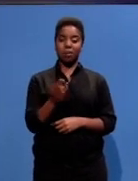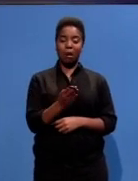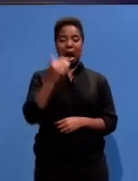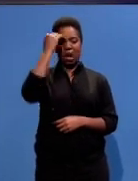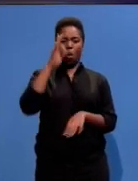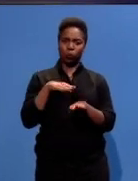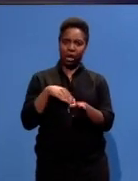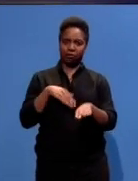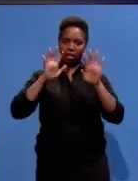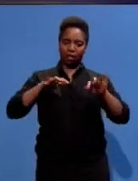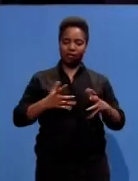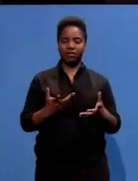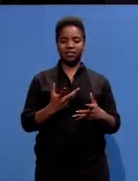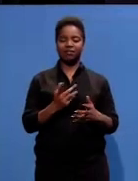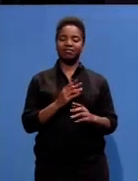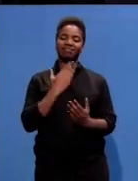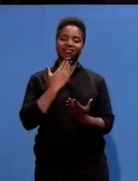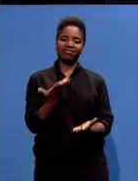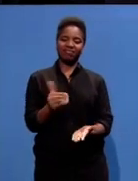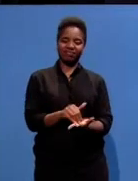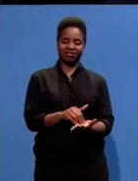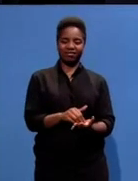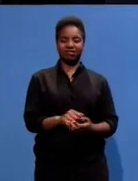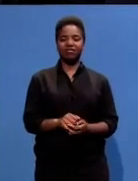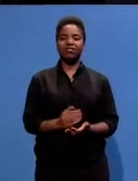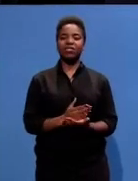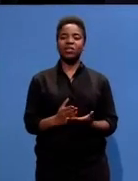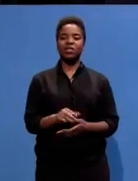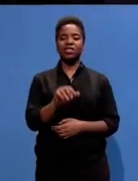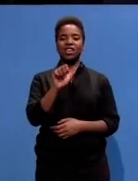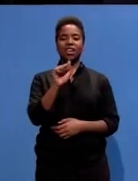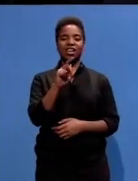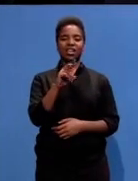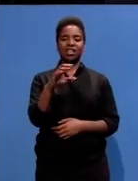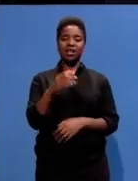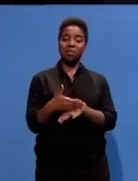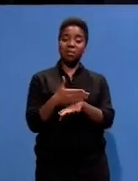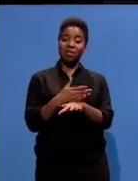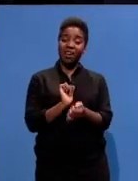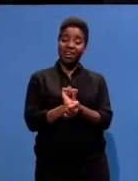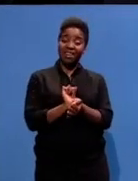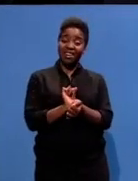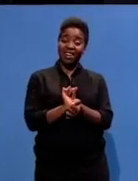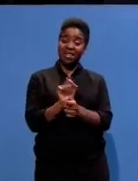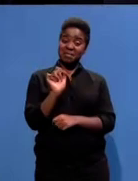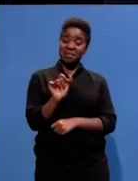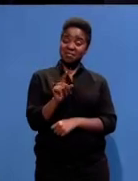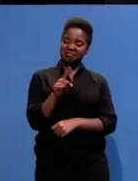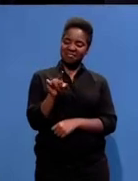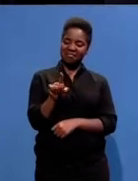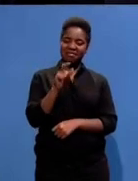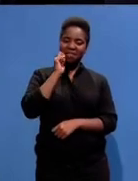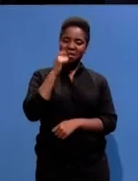and everything else. Academic, former ANC underground operative, author, past political prisoner. I think you're the right man to ask about